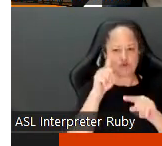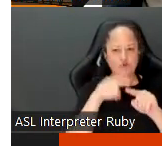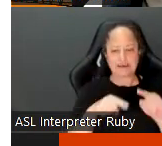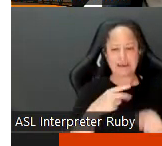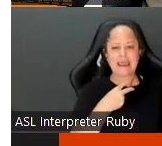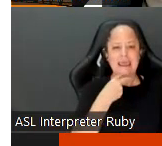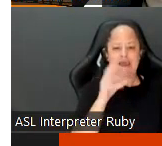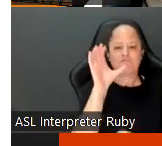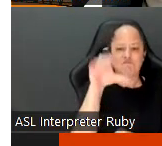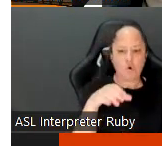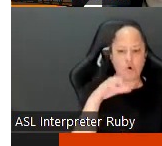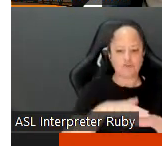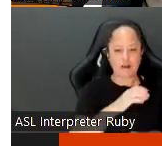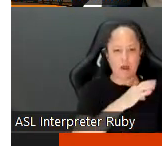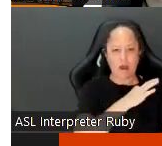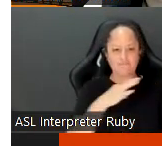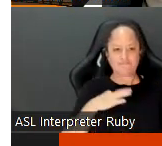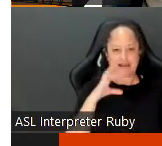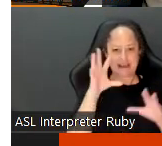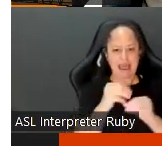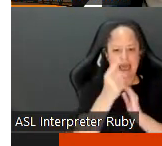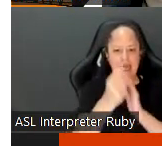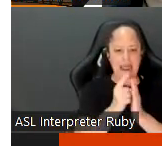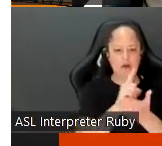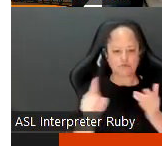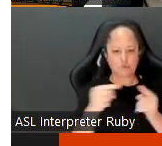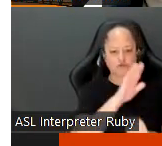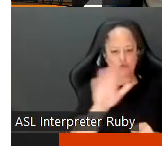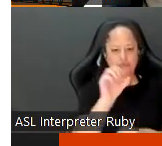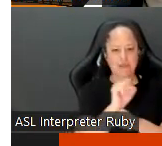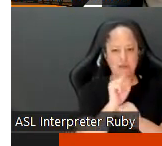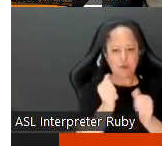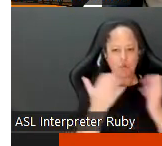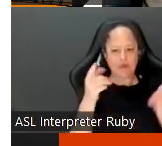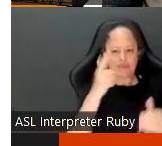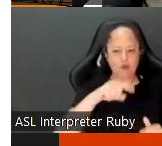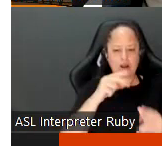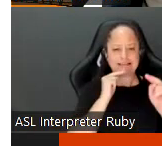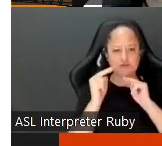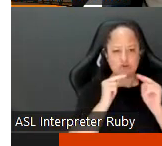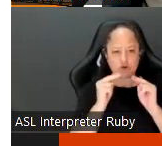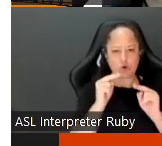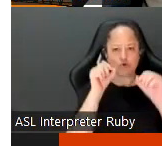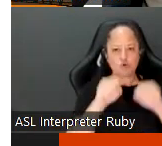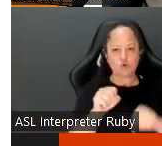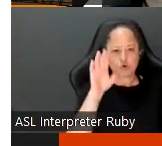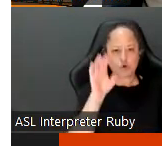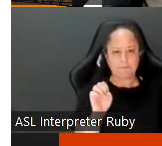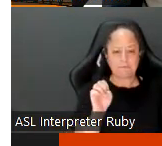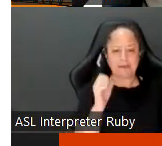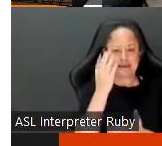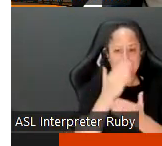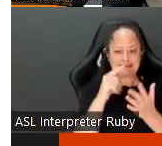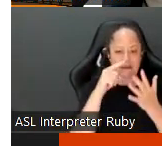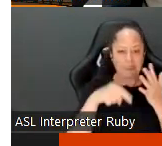that onto faculty uh and add hours a week to their work without us negotiating that um and it could be that some